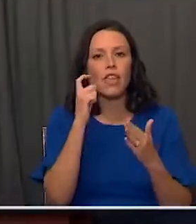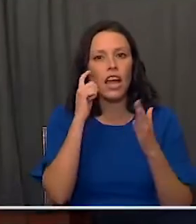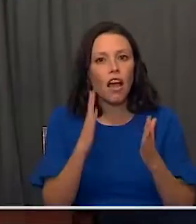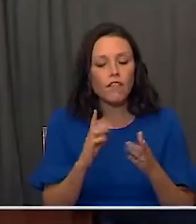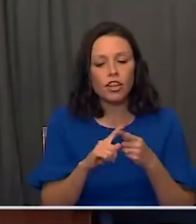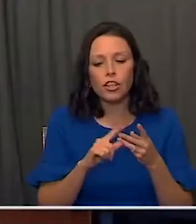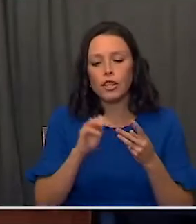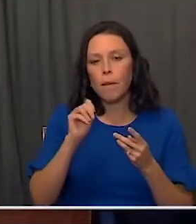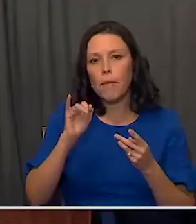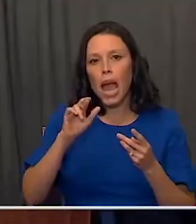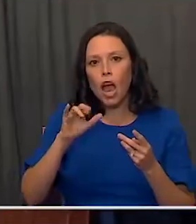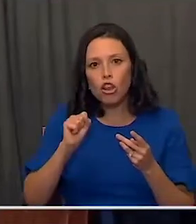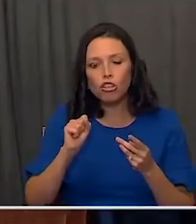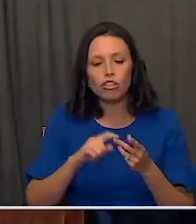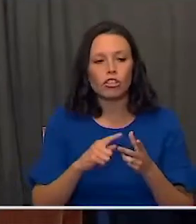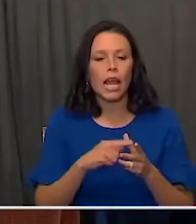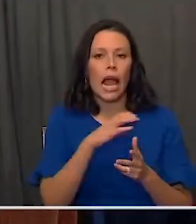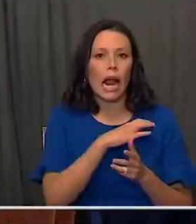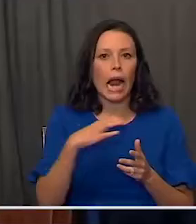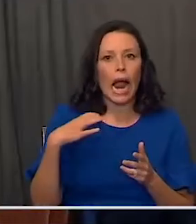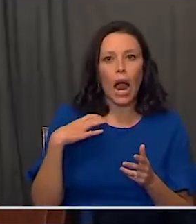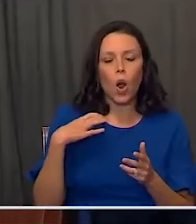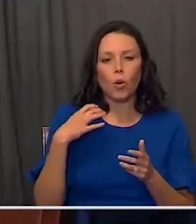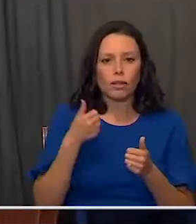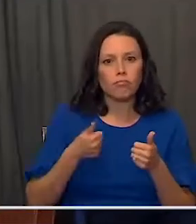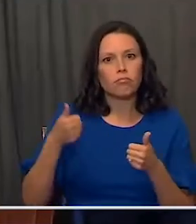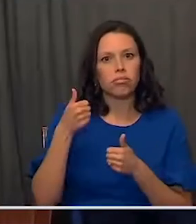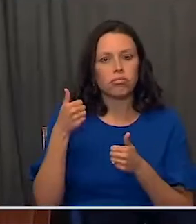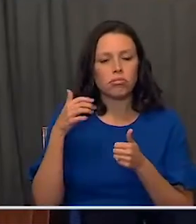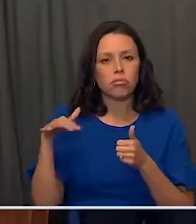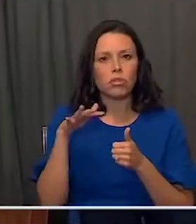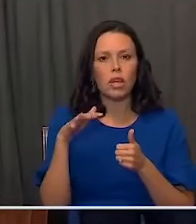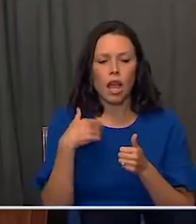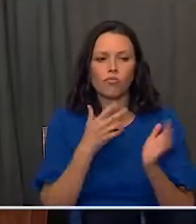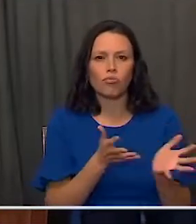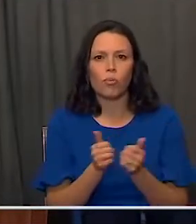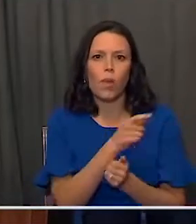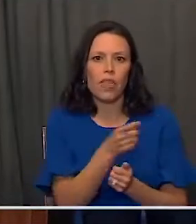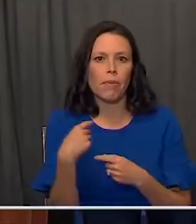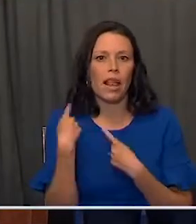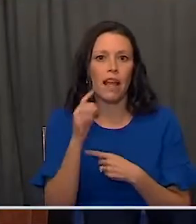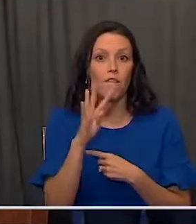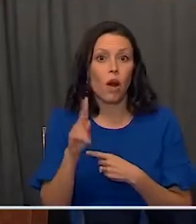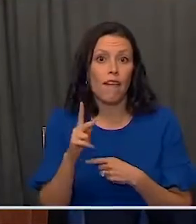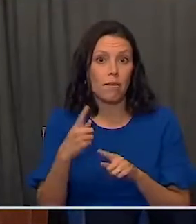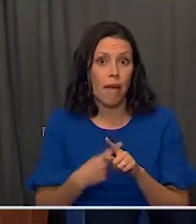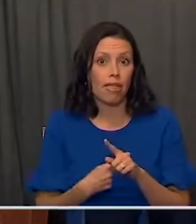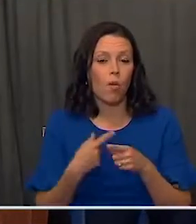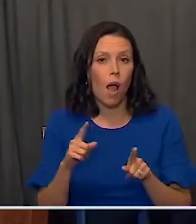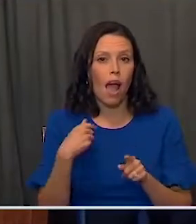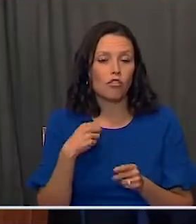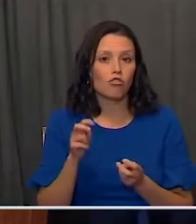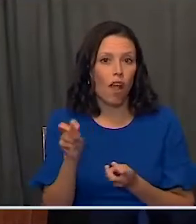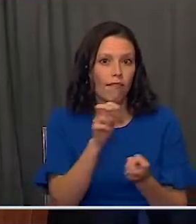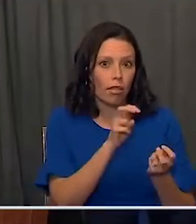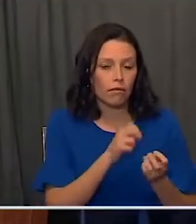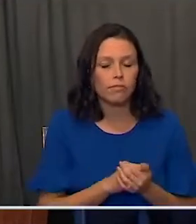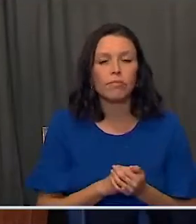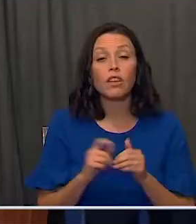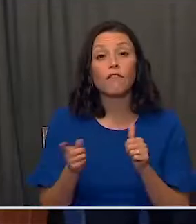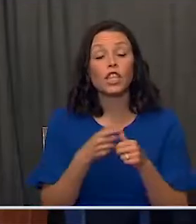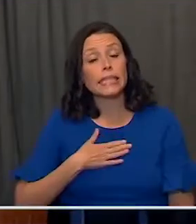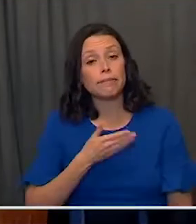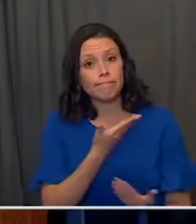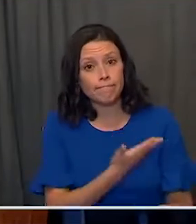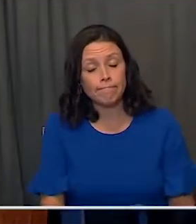mayors and county commissioners that I've had the privilege to talk to over the last four and a half months of being on the road. We can have the first slide,